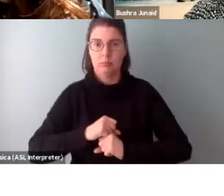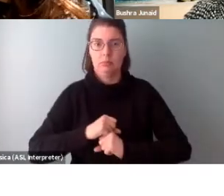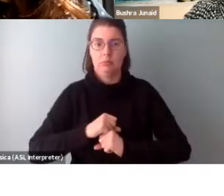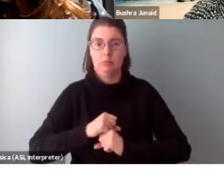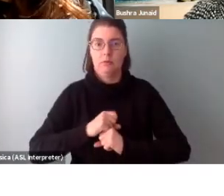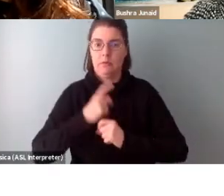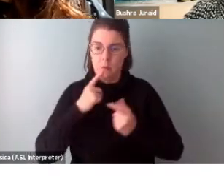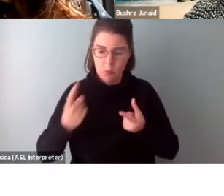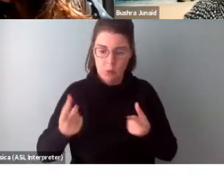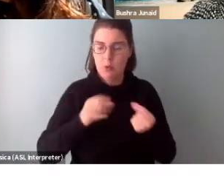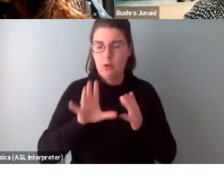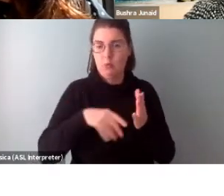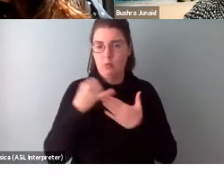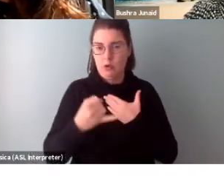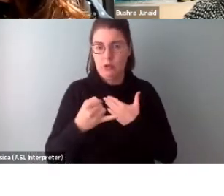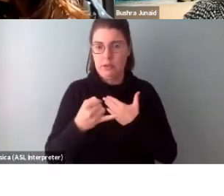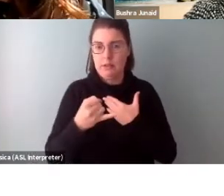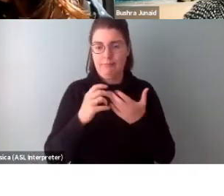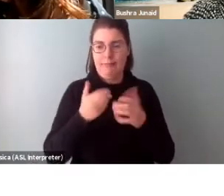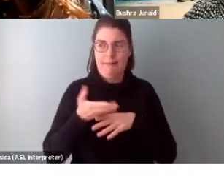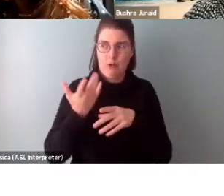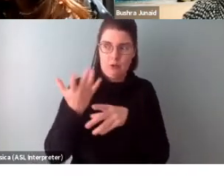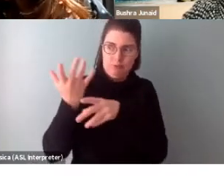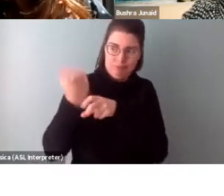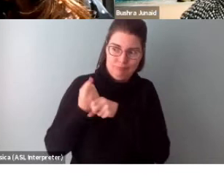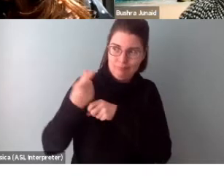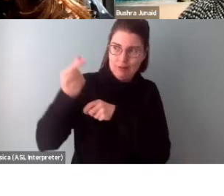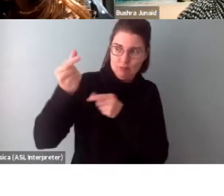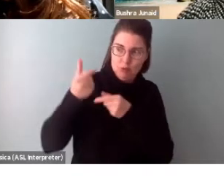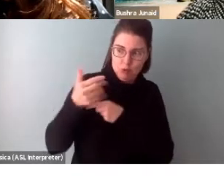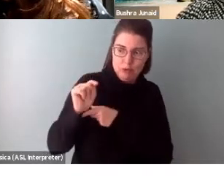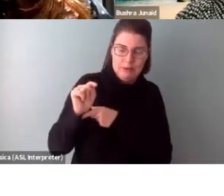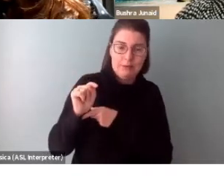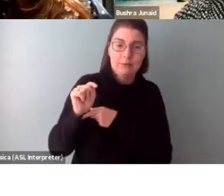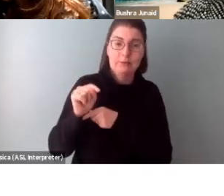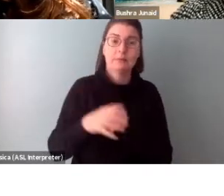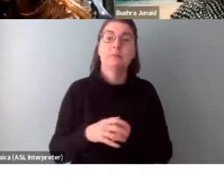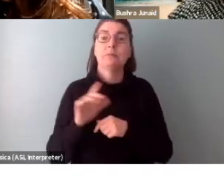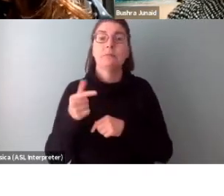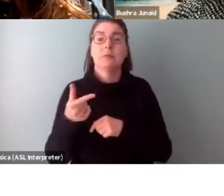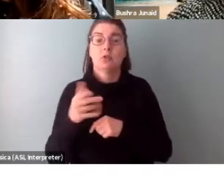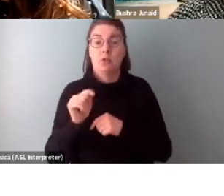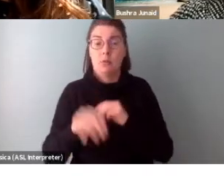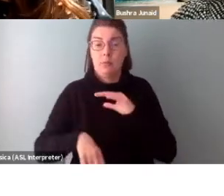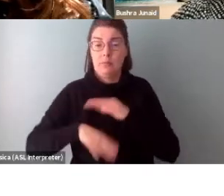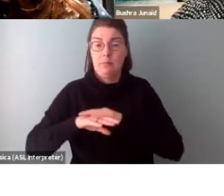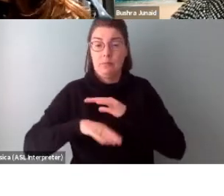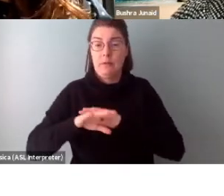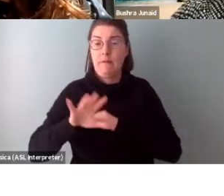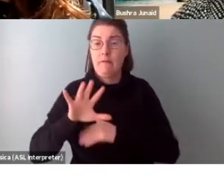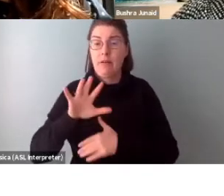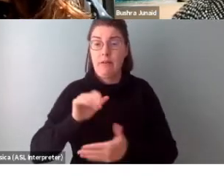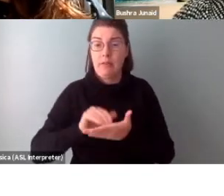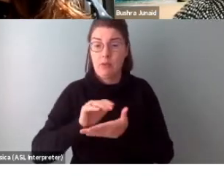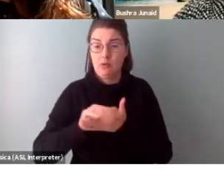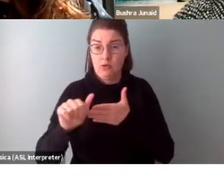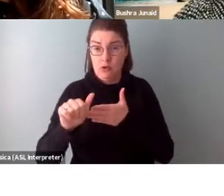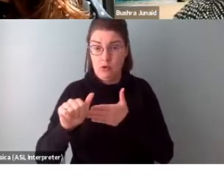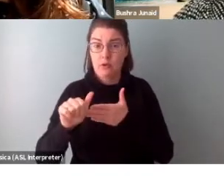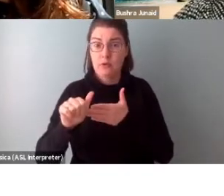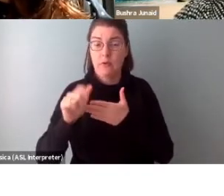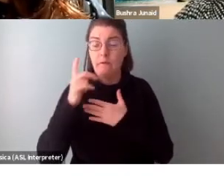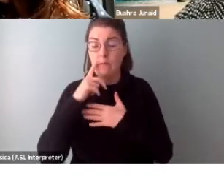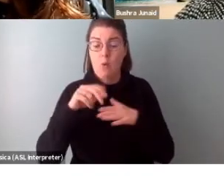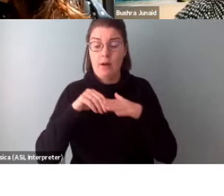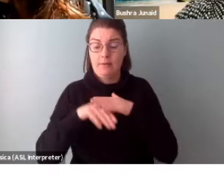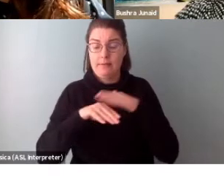your project after you receive a grant. This grant will provide up to a maximum of $5,000 towards